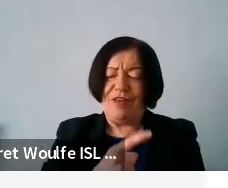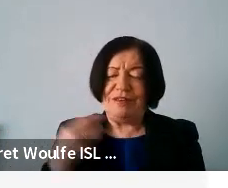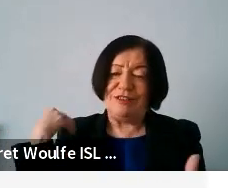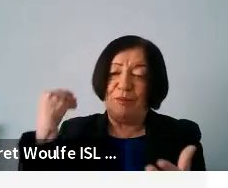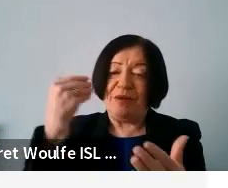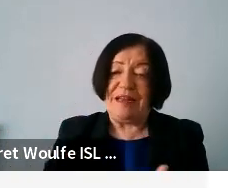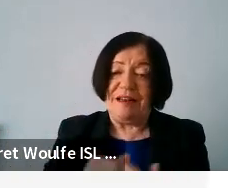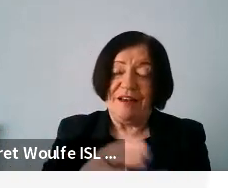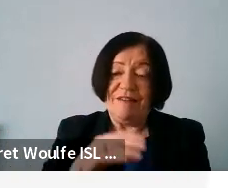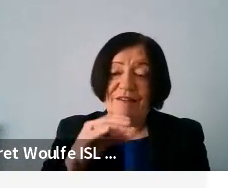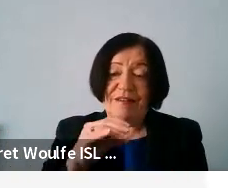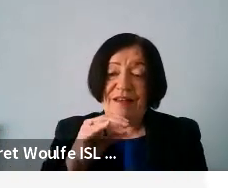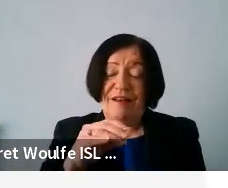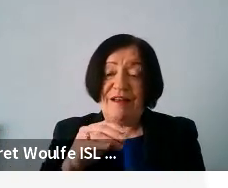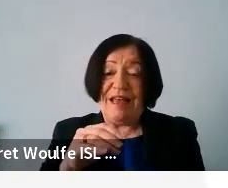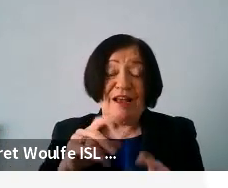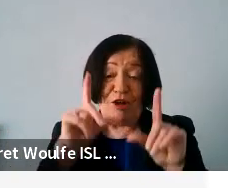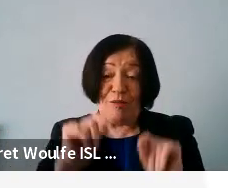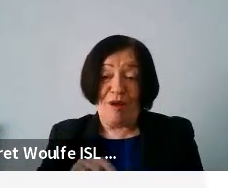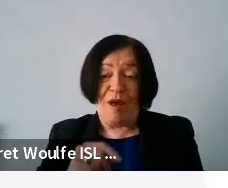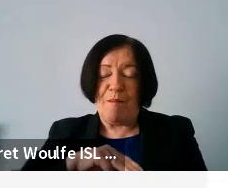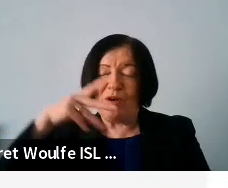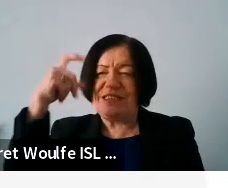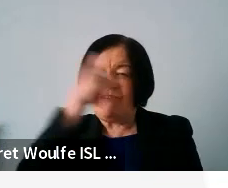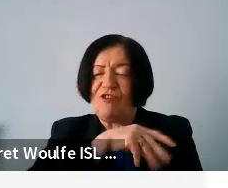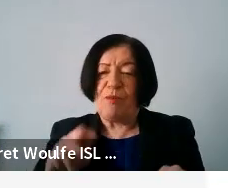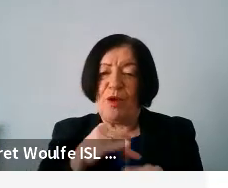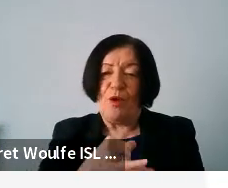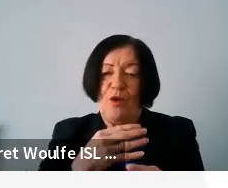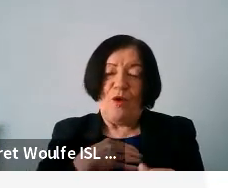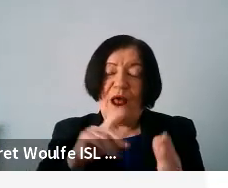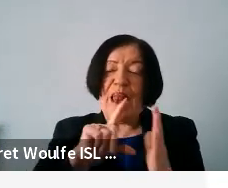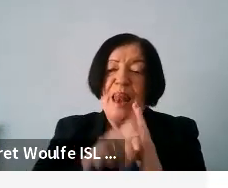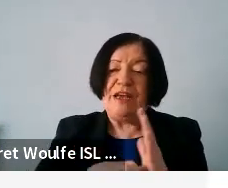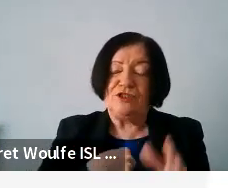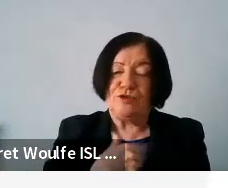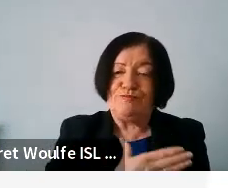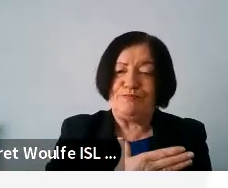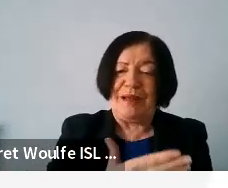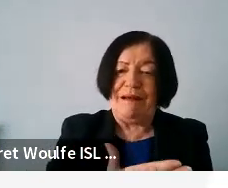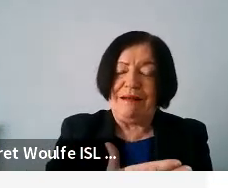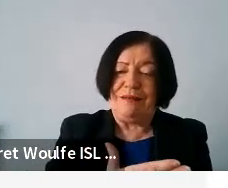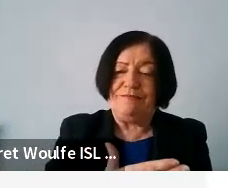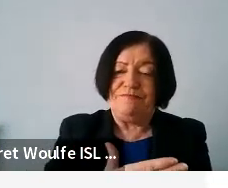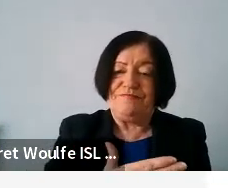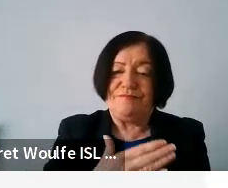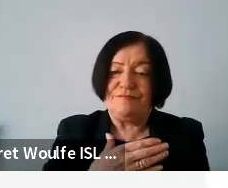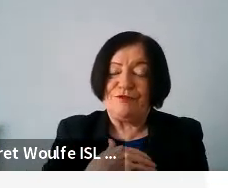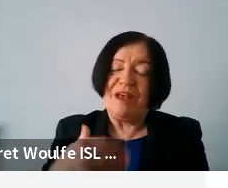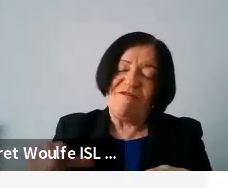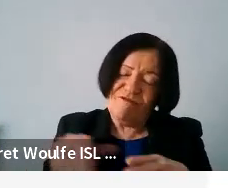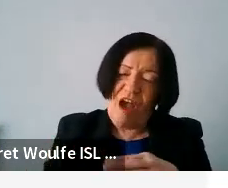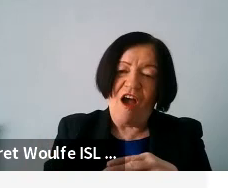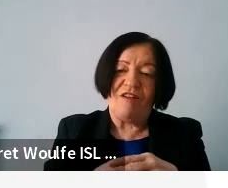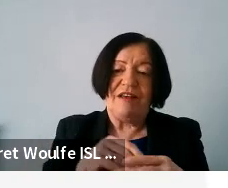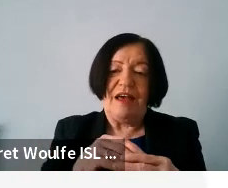beginning of ICT and yet make it much more difficult for people who are arriving later to, you know, to take part and